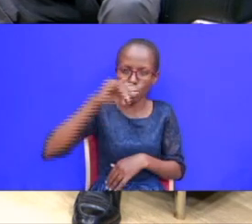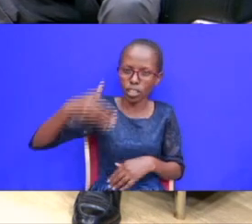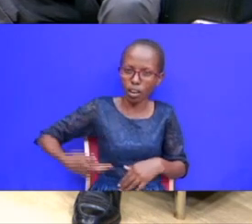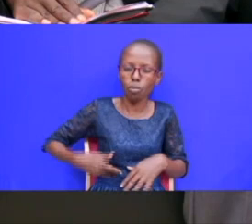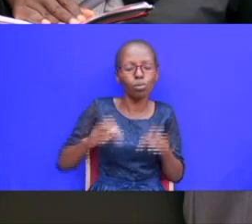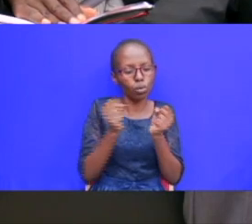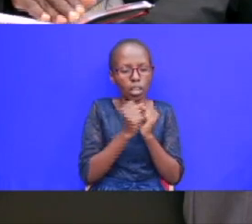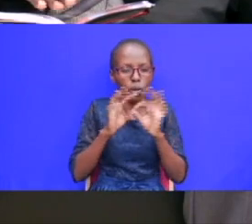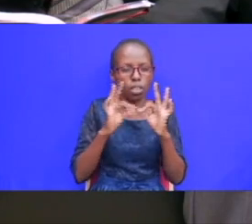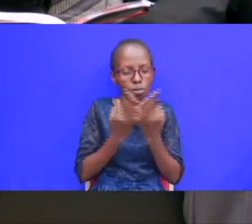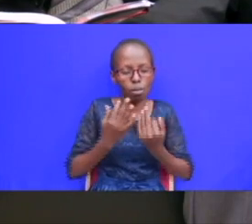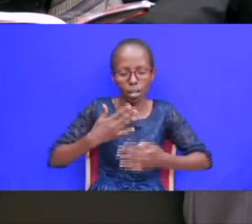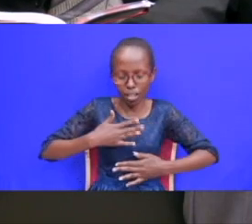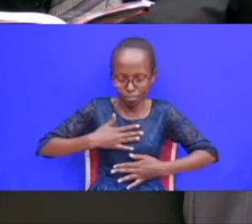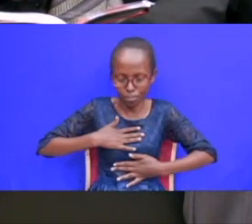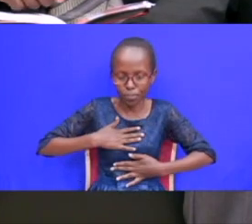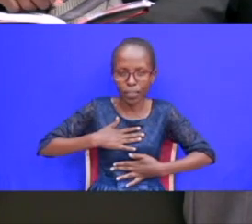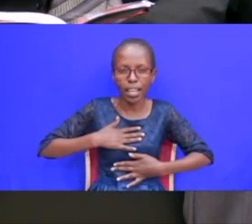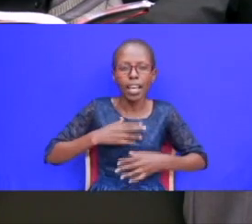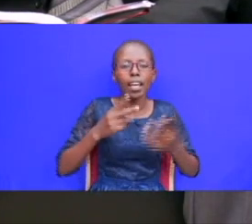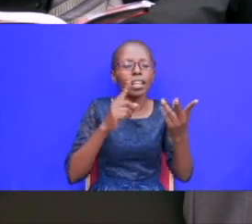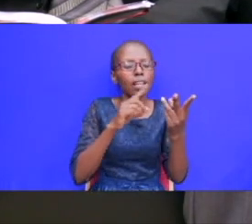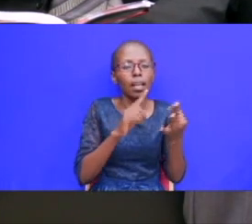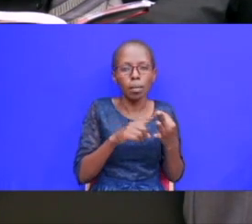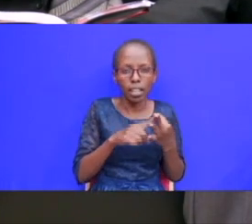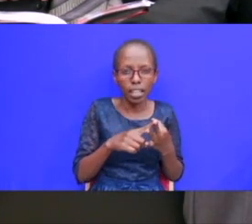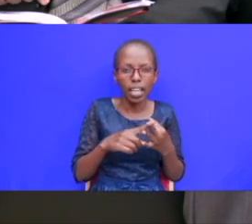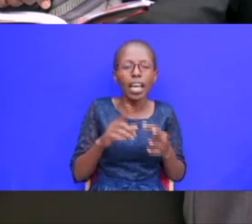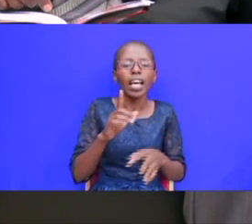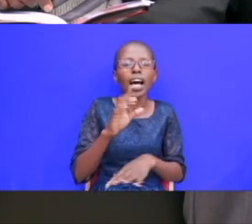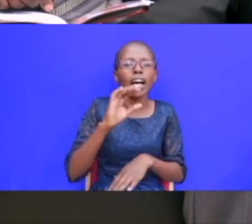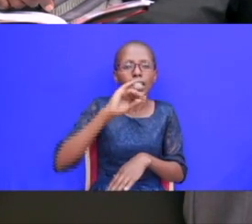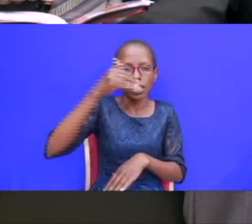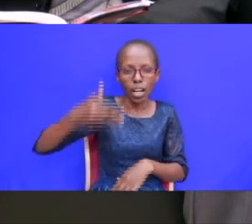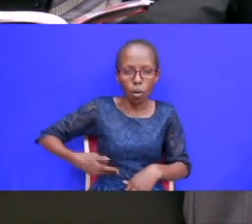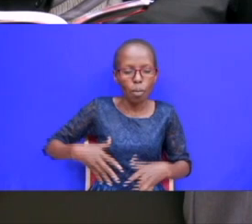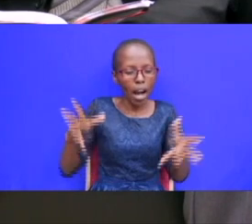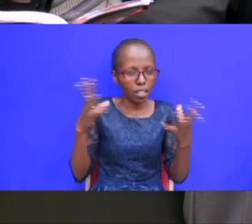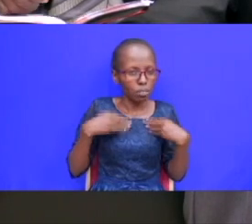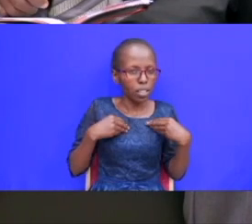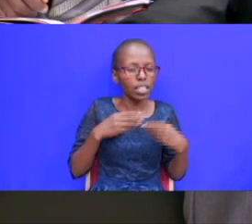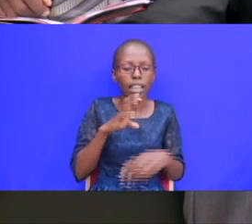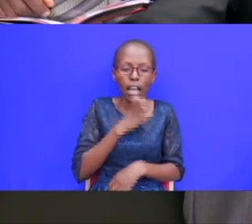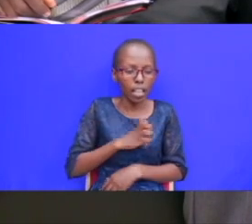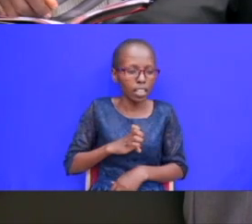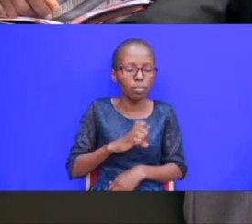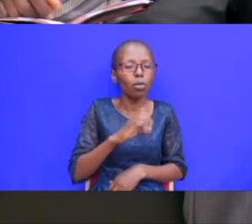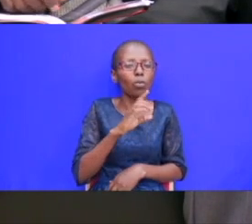number three jacob acknowledged the lordship of his brother the eldership of him